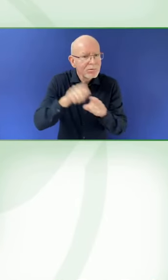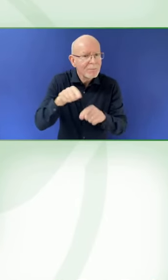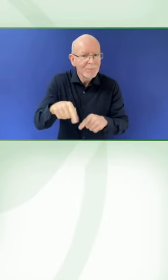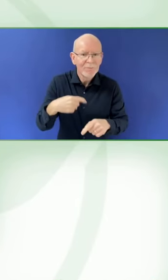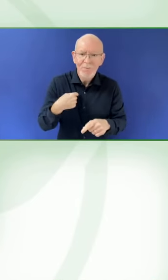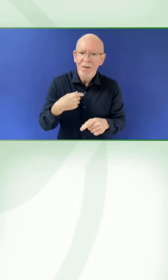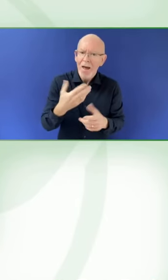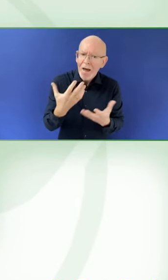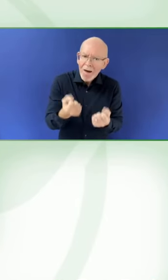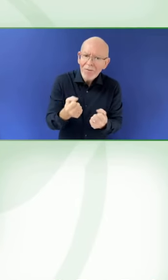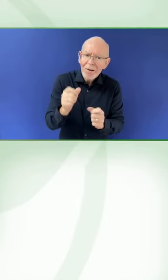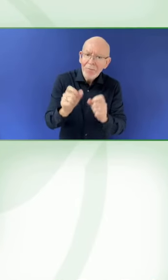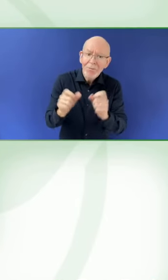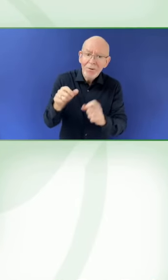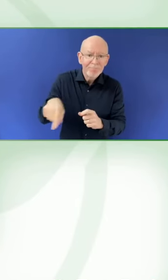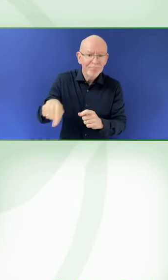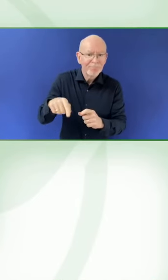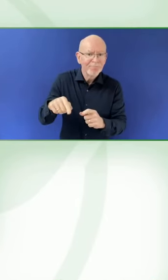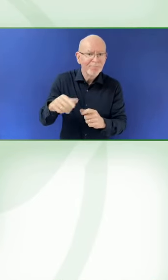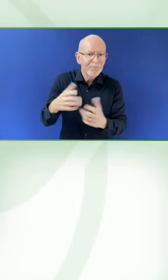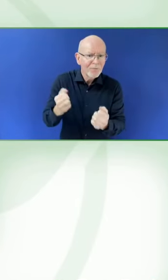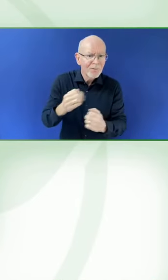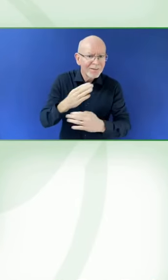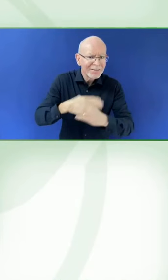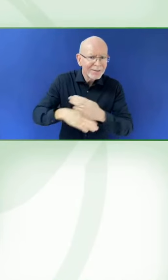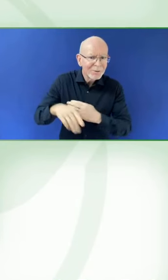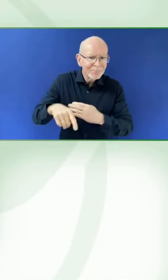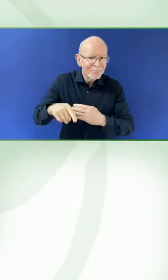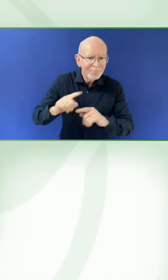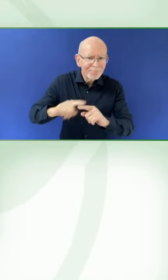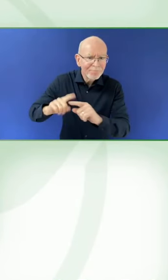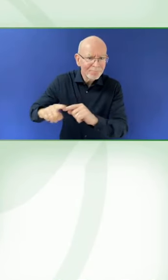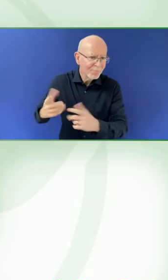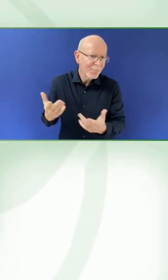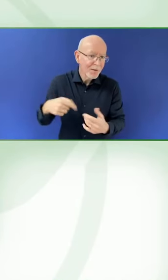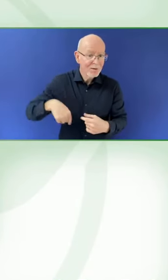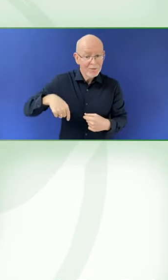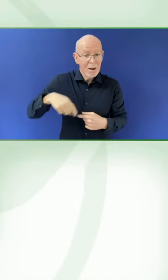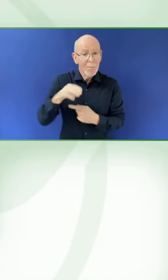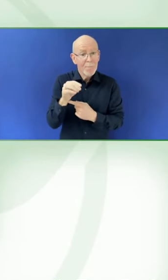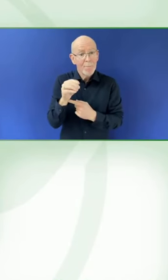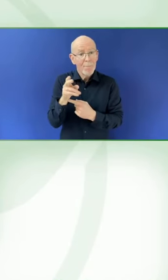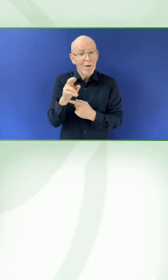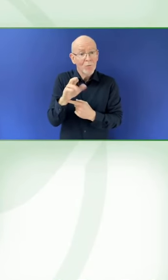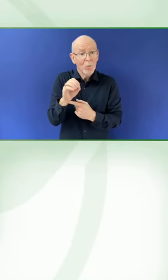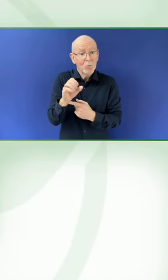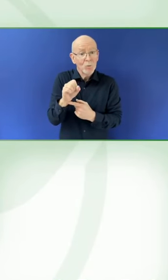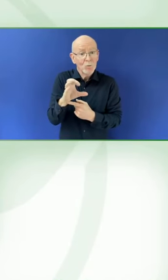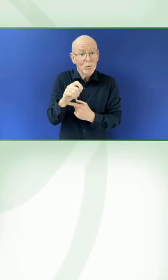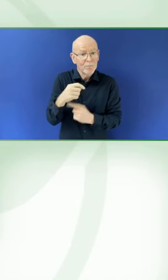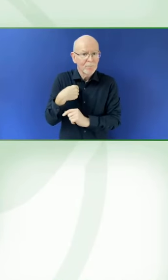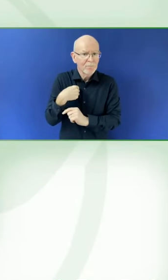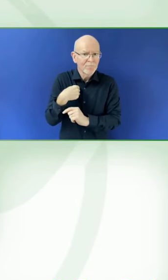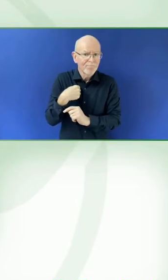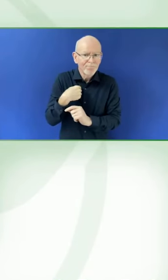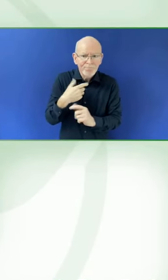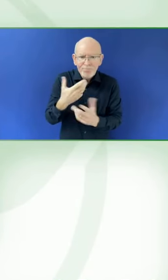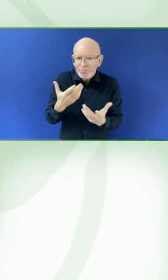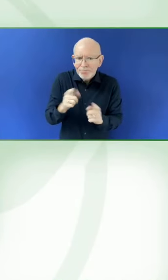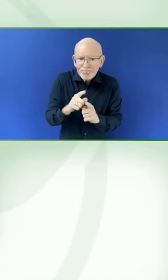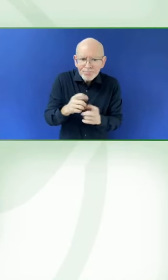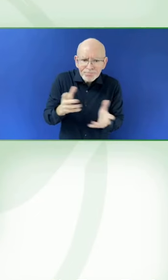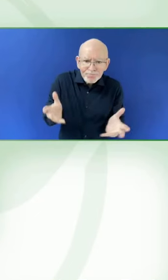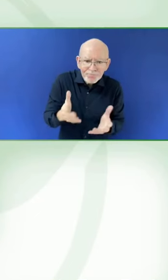not. Because accessibility is always deliberate. It doesn't happen by accident. And so that's why I'm particularly delighted to be joined by